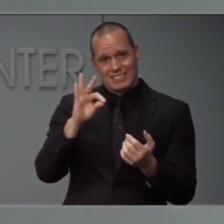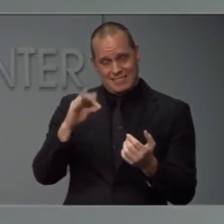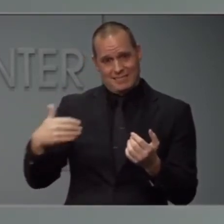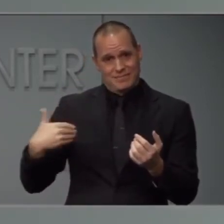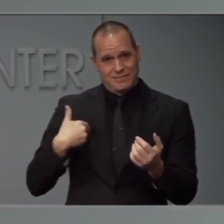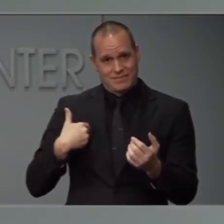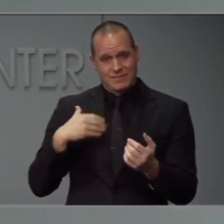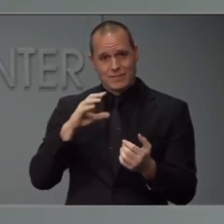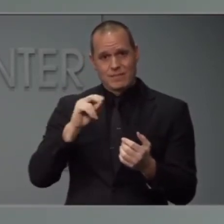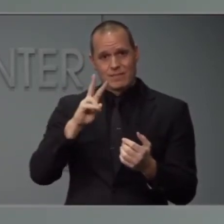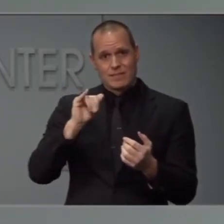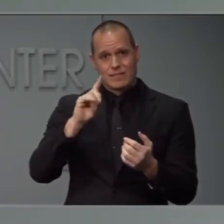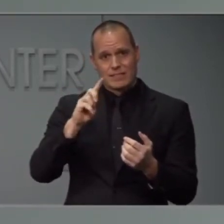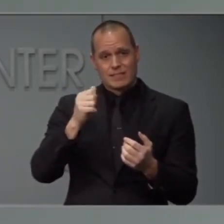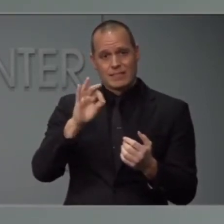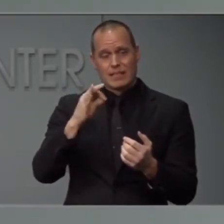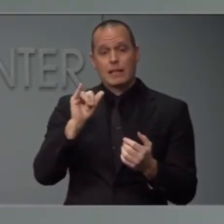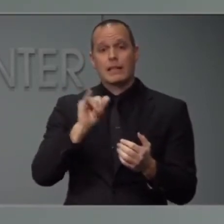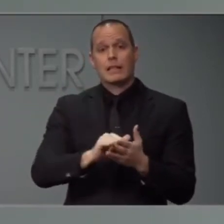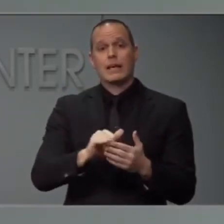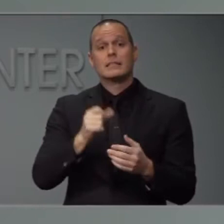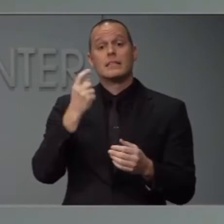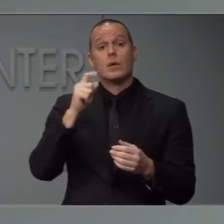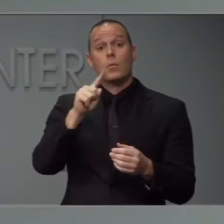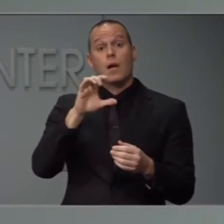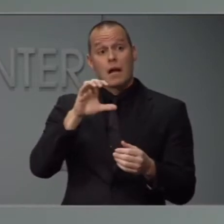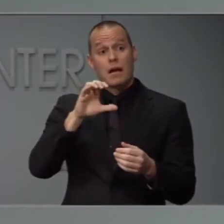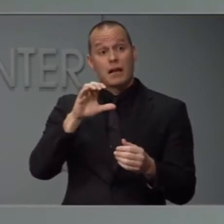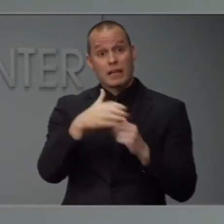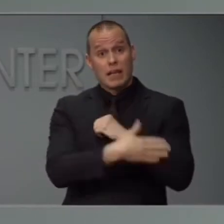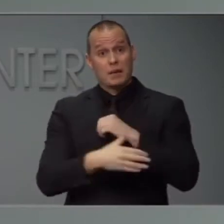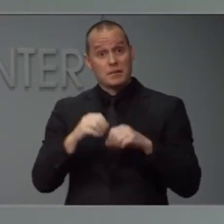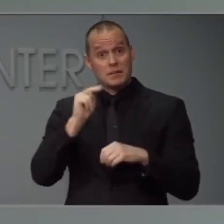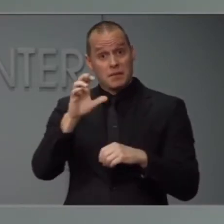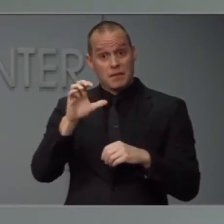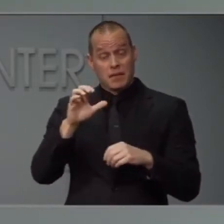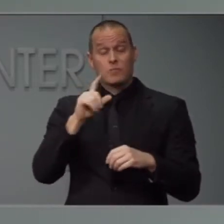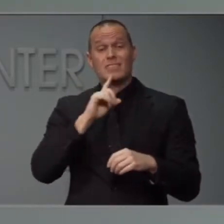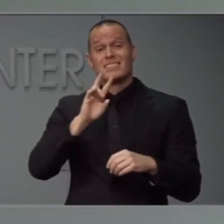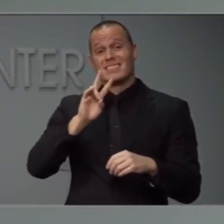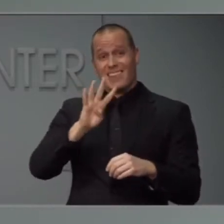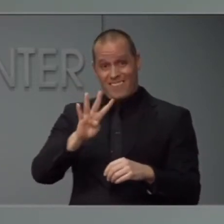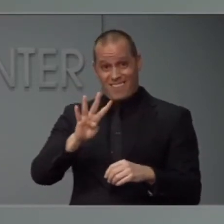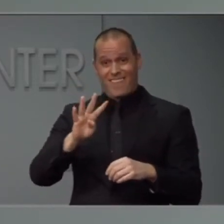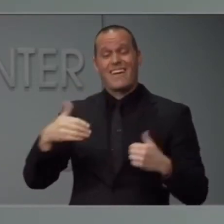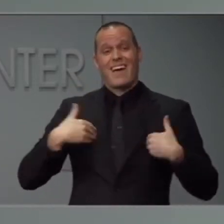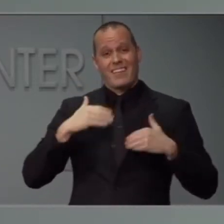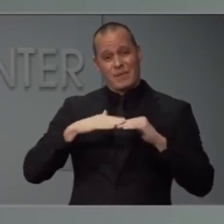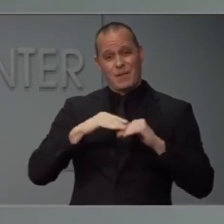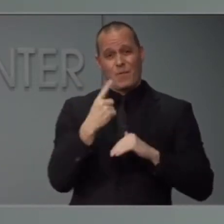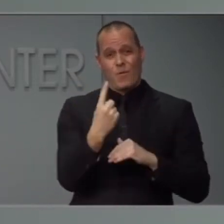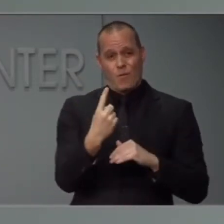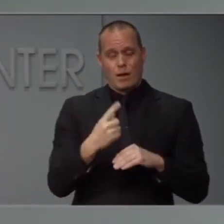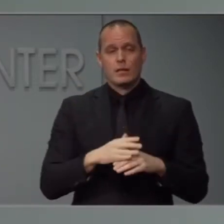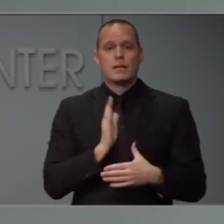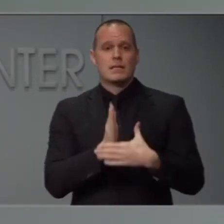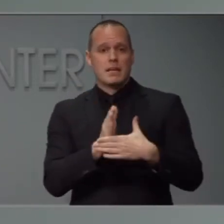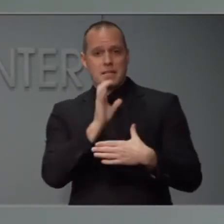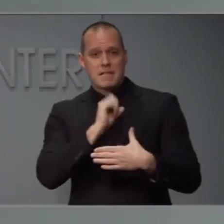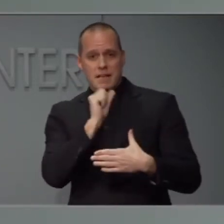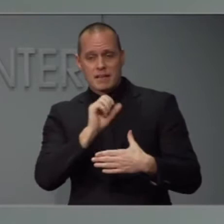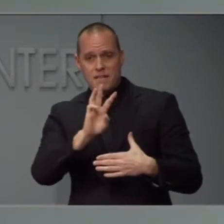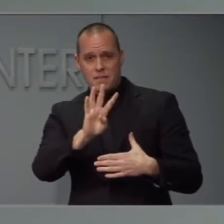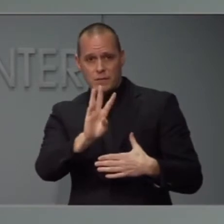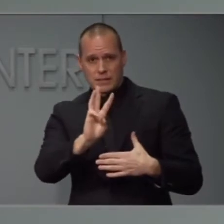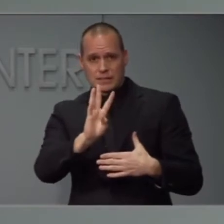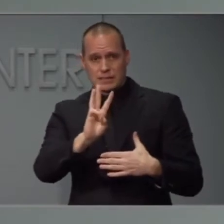-19. That's across 74 counties. The median age is 46. Again, this is the